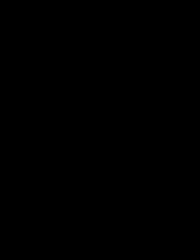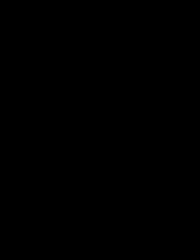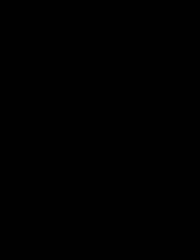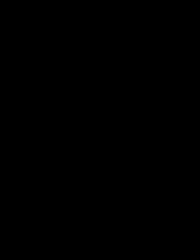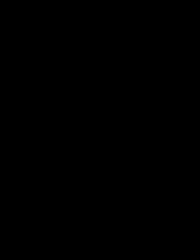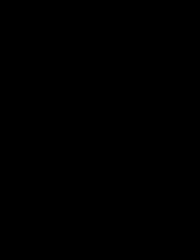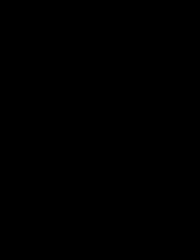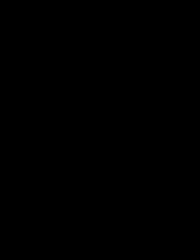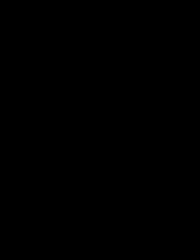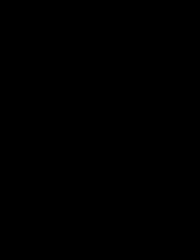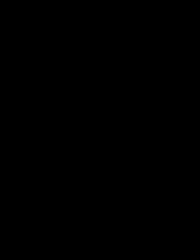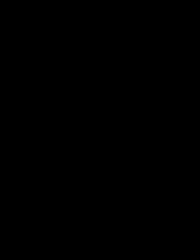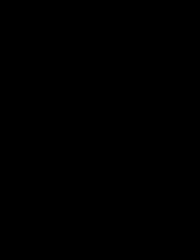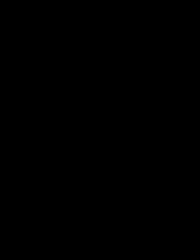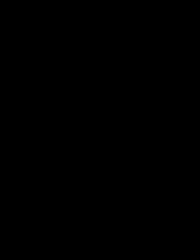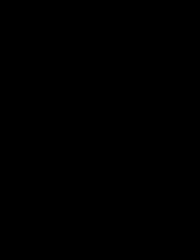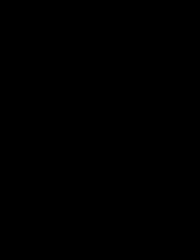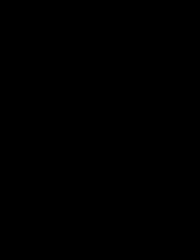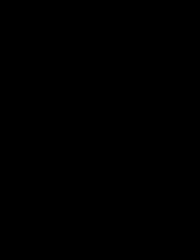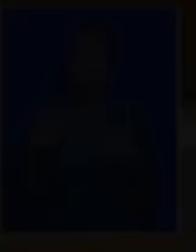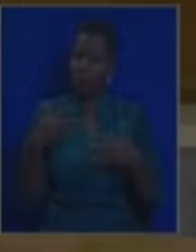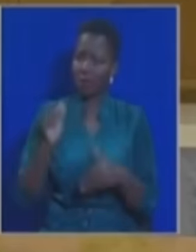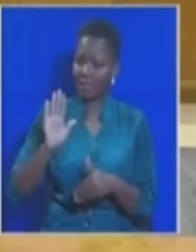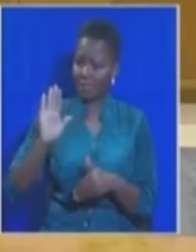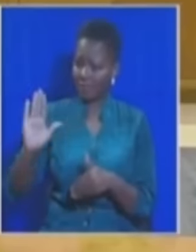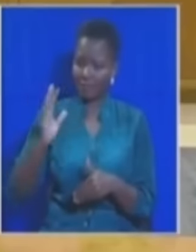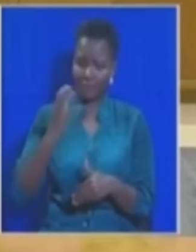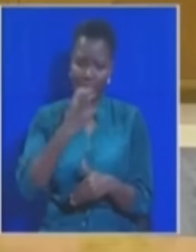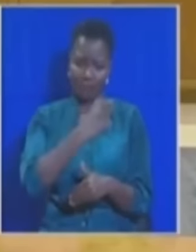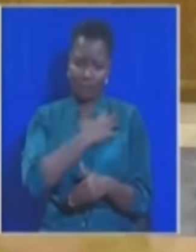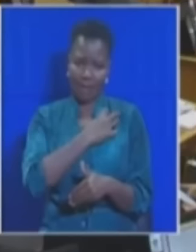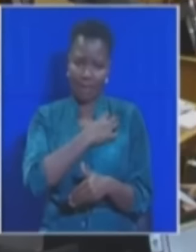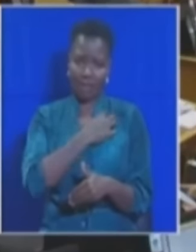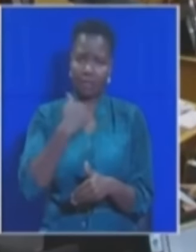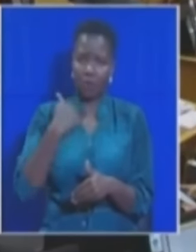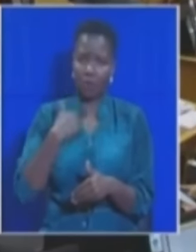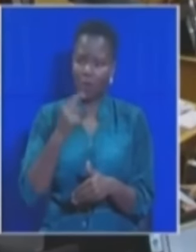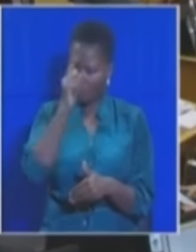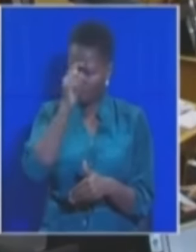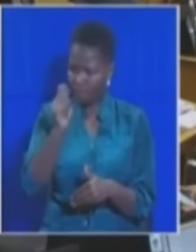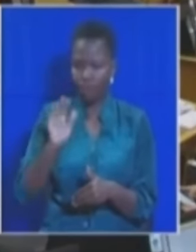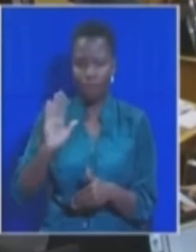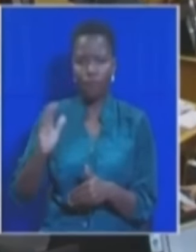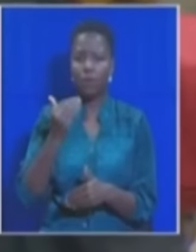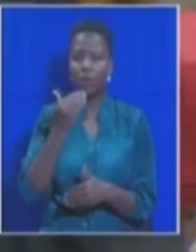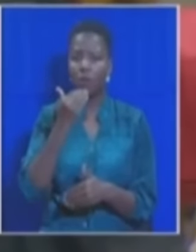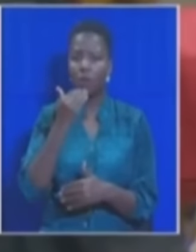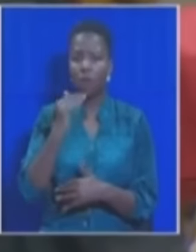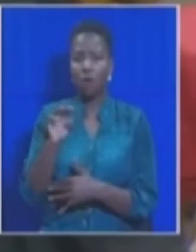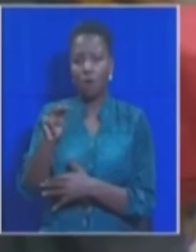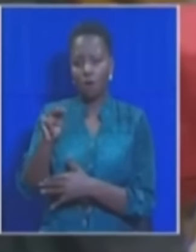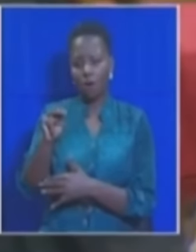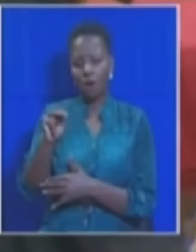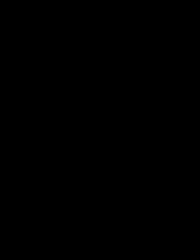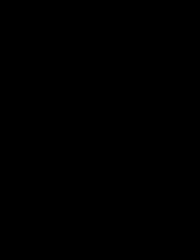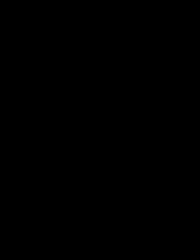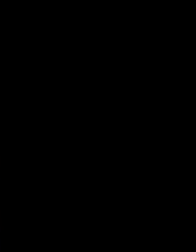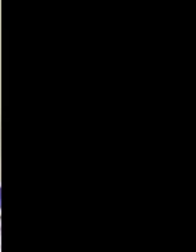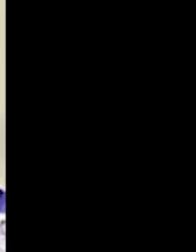I'm worried that this minister that we pay so much, Minister Maite Maite, she's sleeping in Parliament.